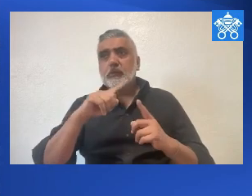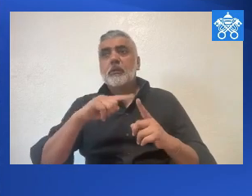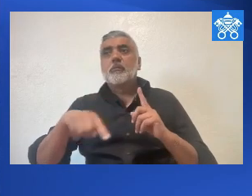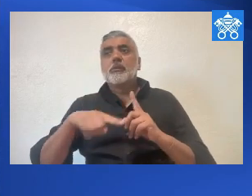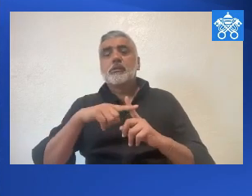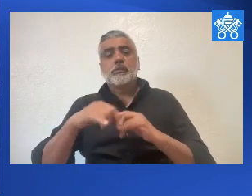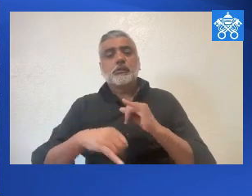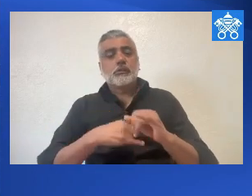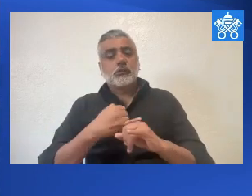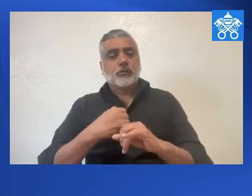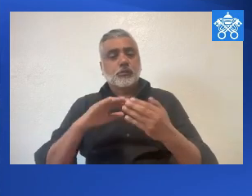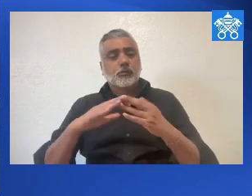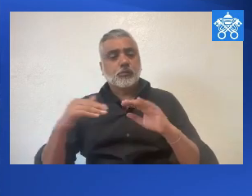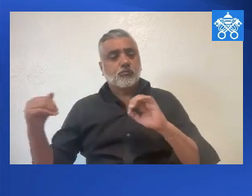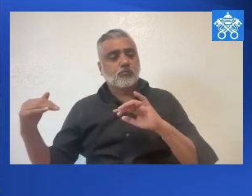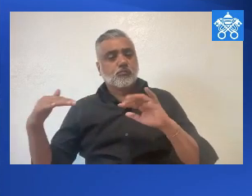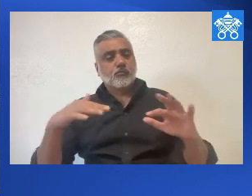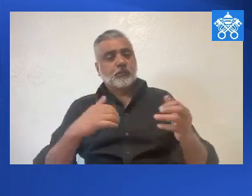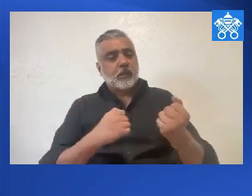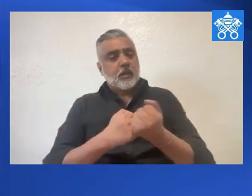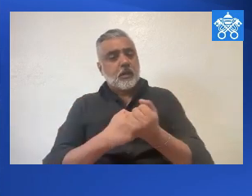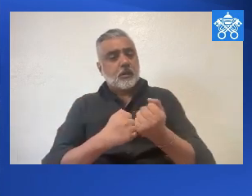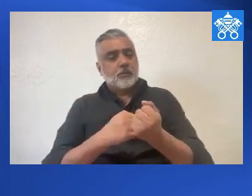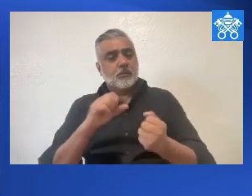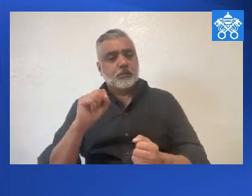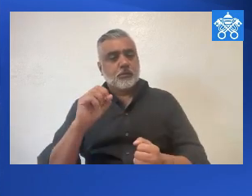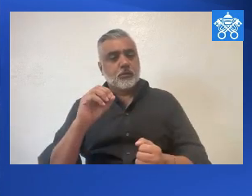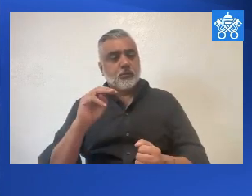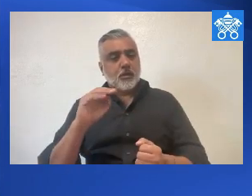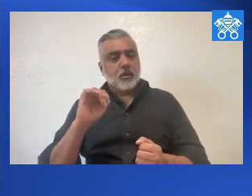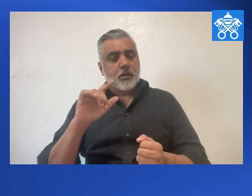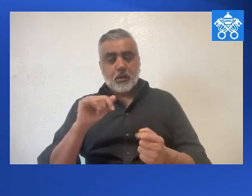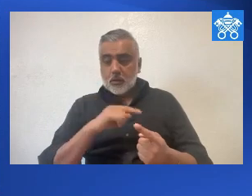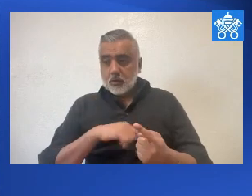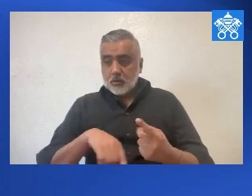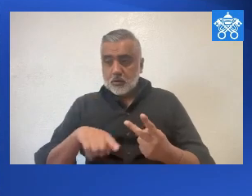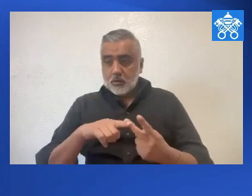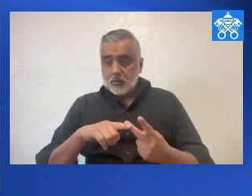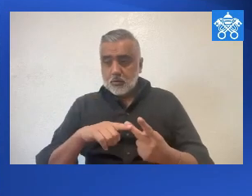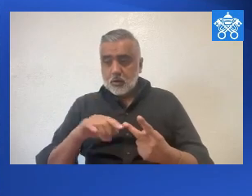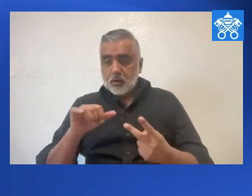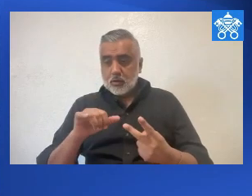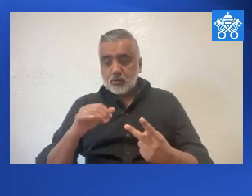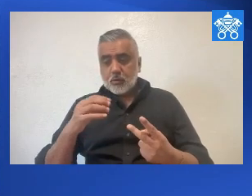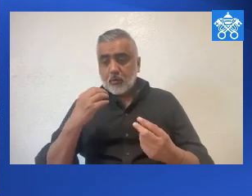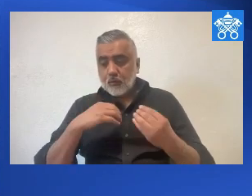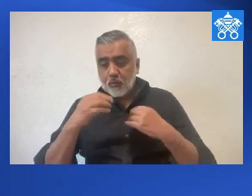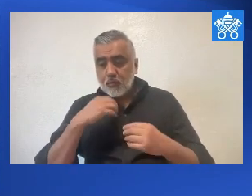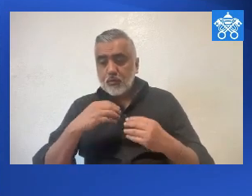prayers as well as for the international community to come to the aid of Somalia. Also affected by